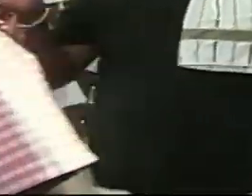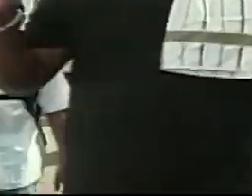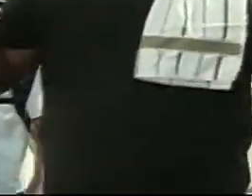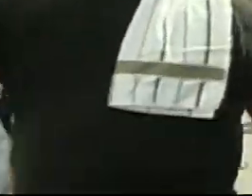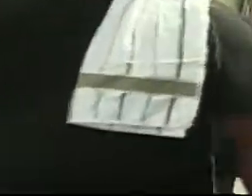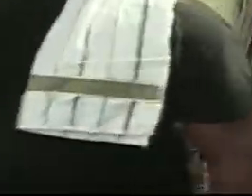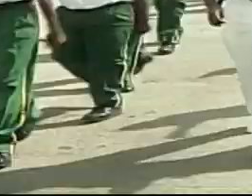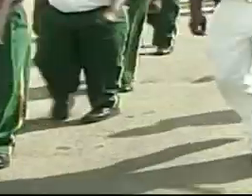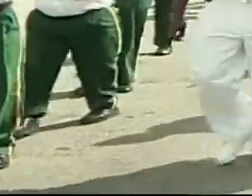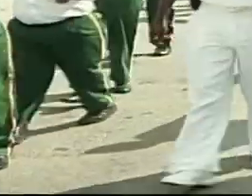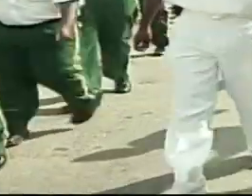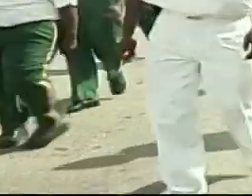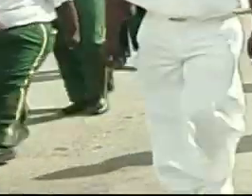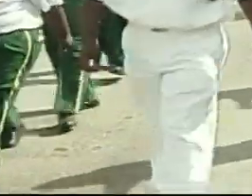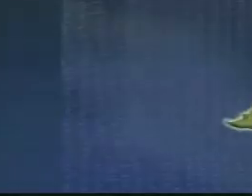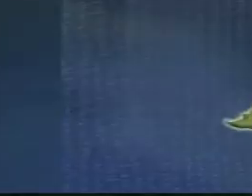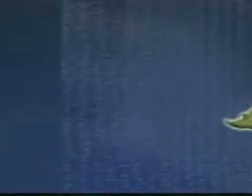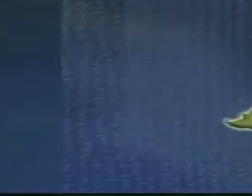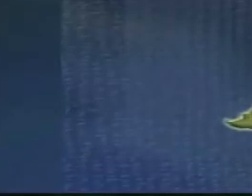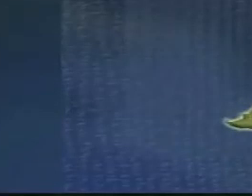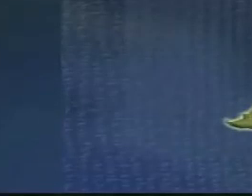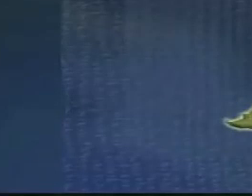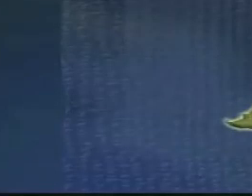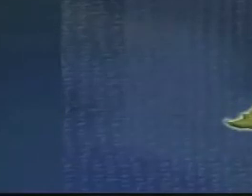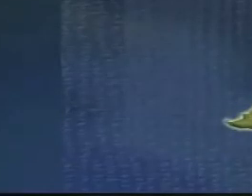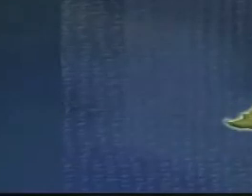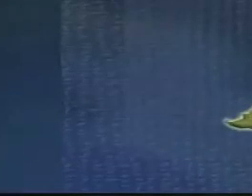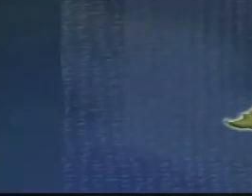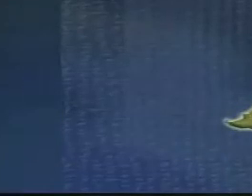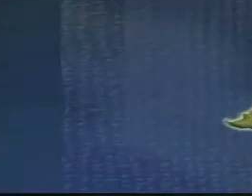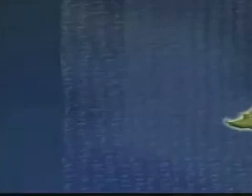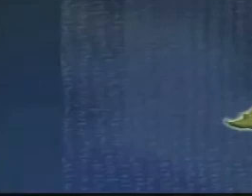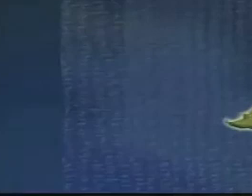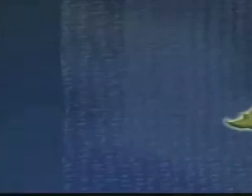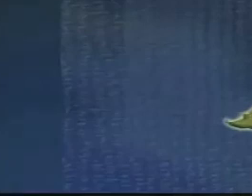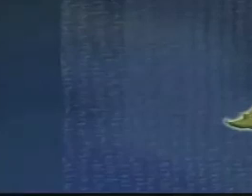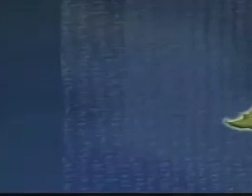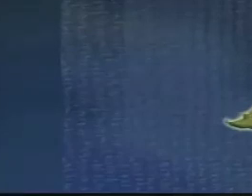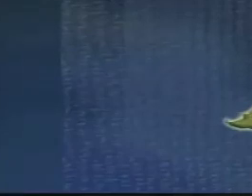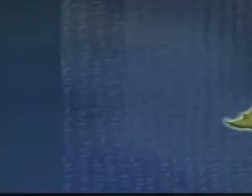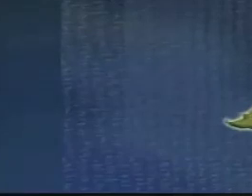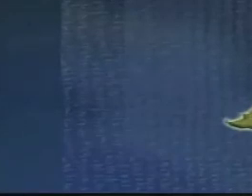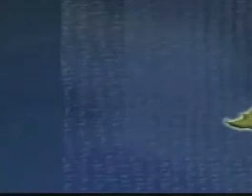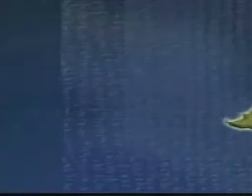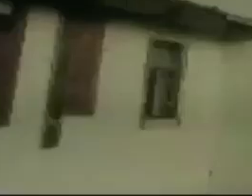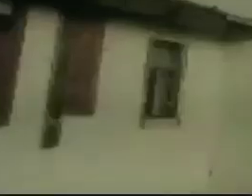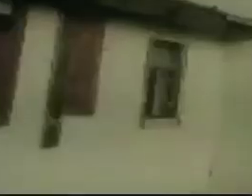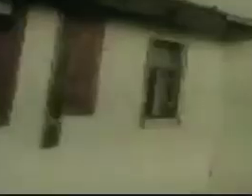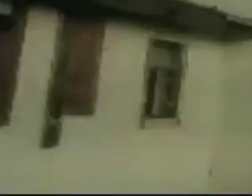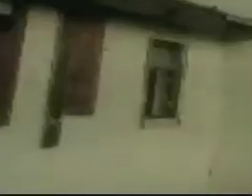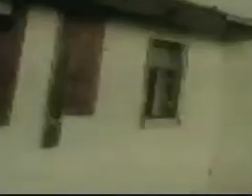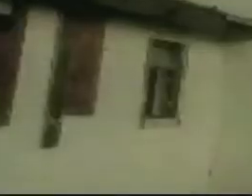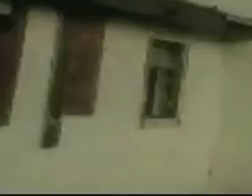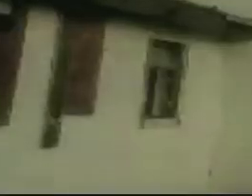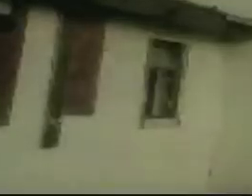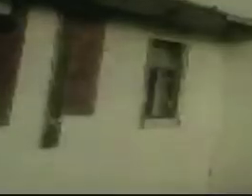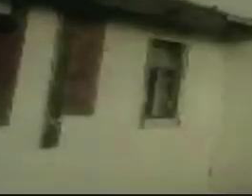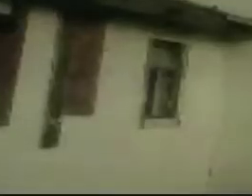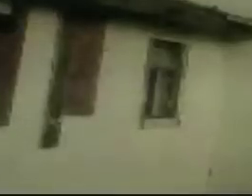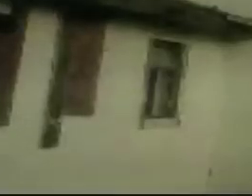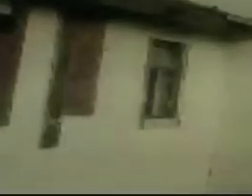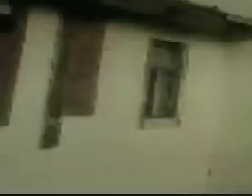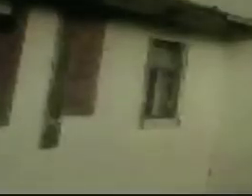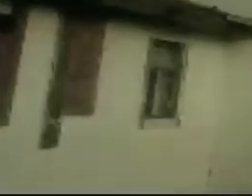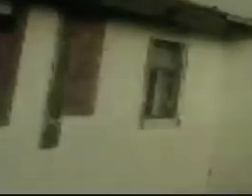breaking a stronghold over our nation meantime over in moores island reports of a tornado touching down backed by evidence of